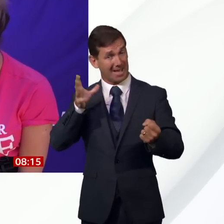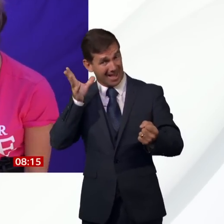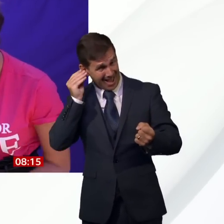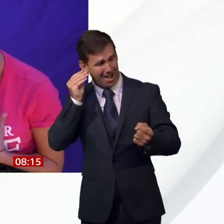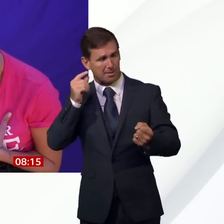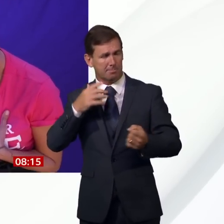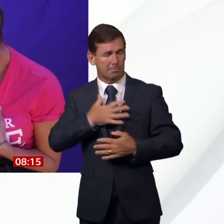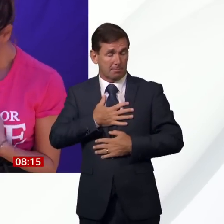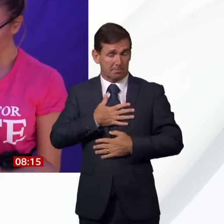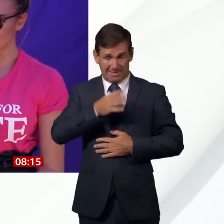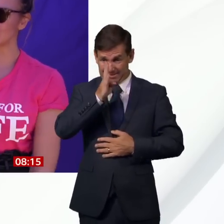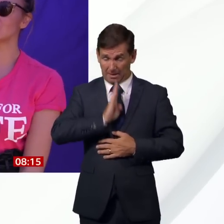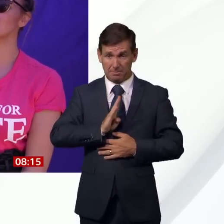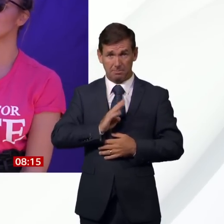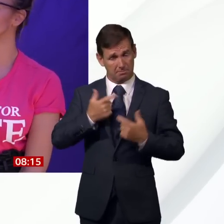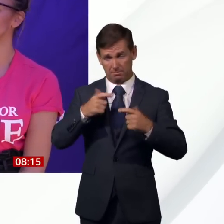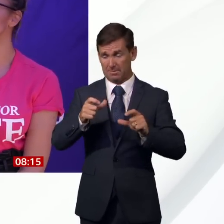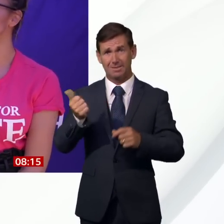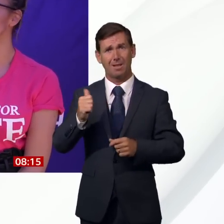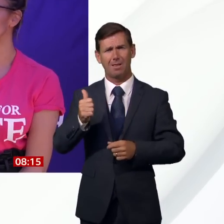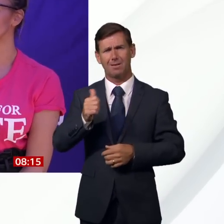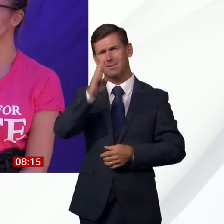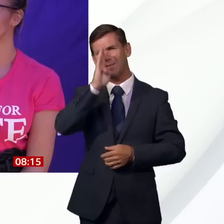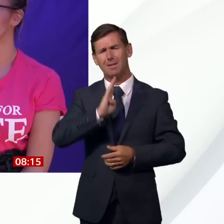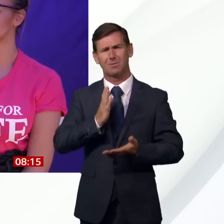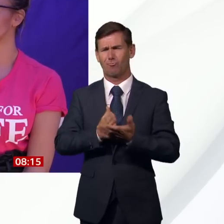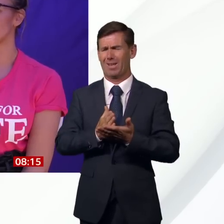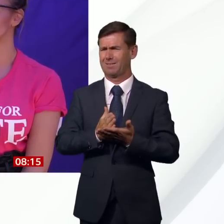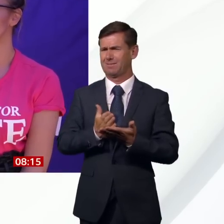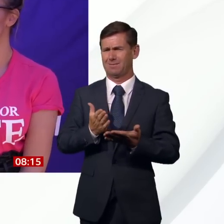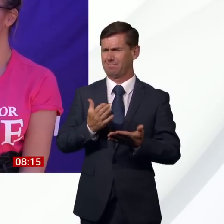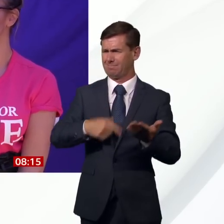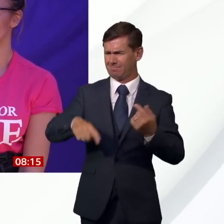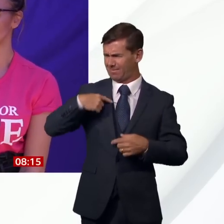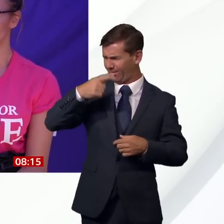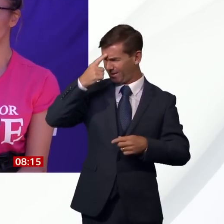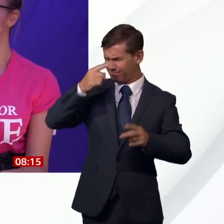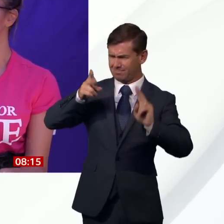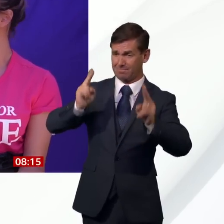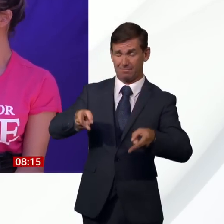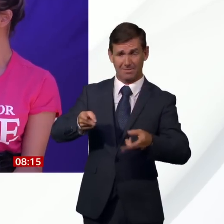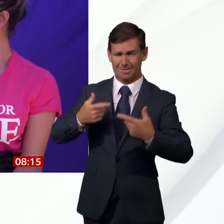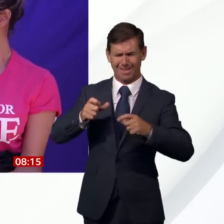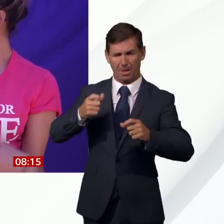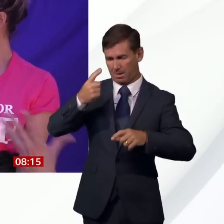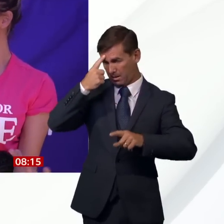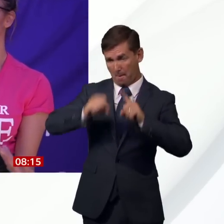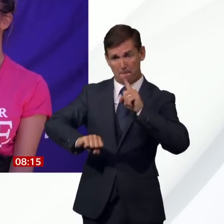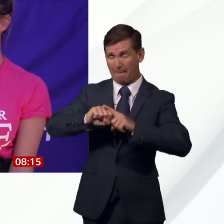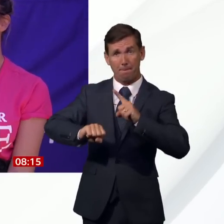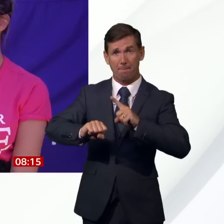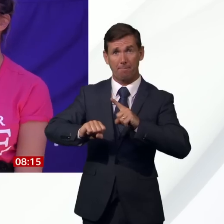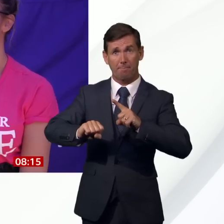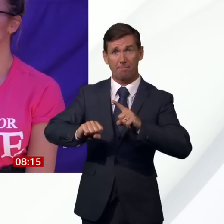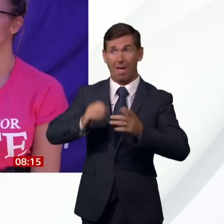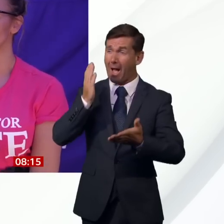you're like, oh no, no. It's just still so surreal to think that this has actually happened, that the fact that White were here. been a year, has it? No.